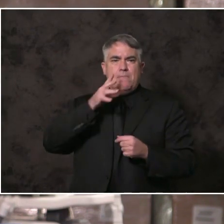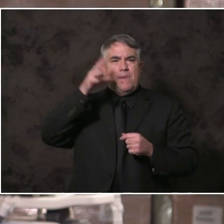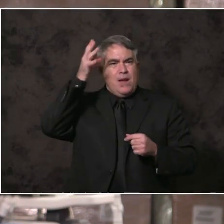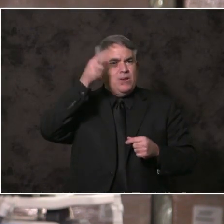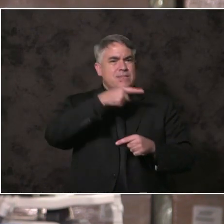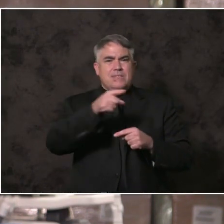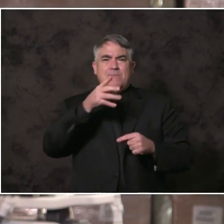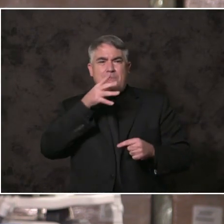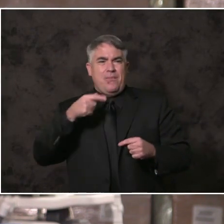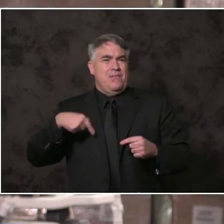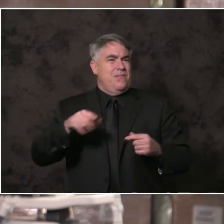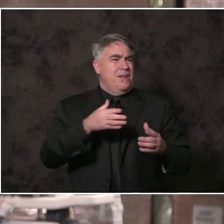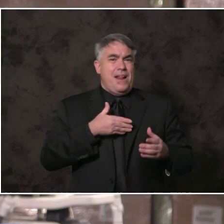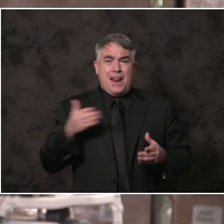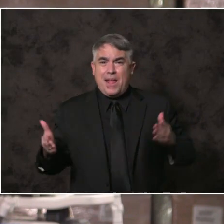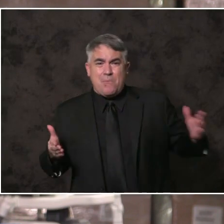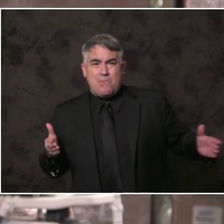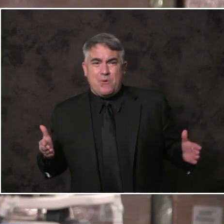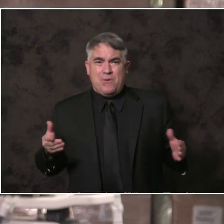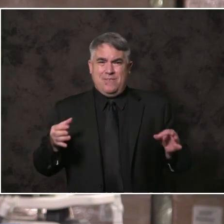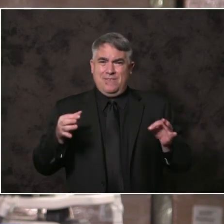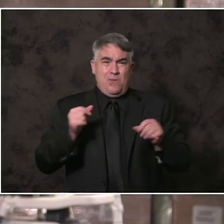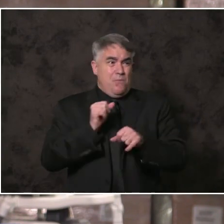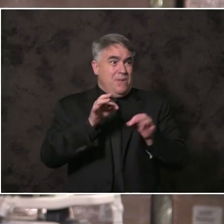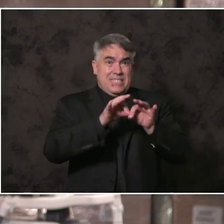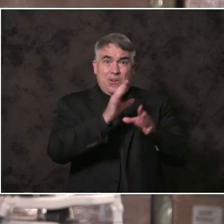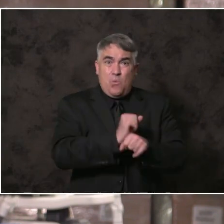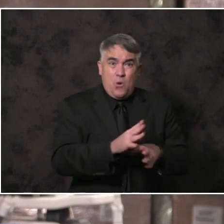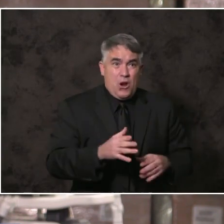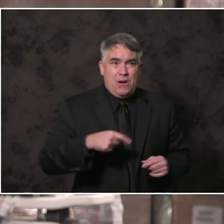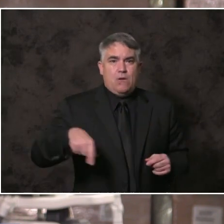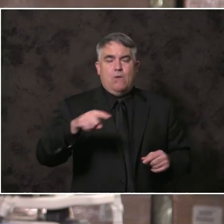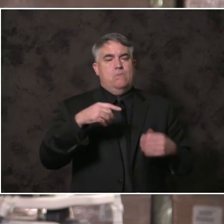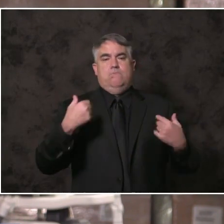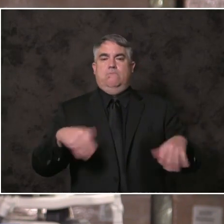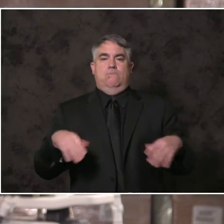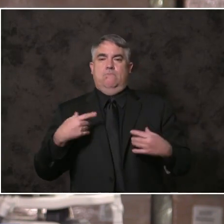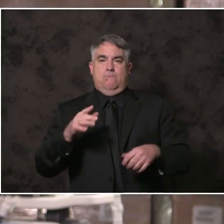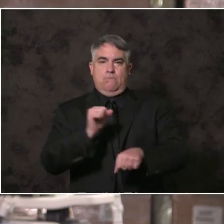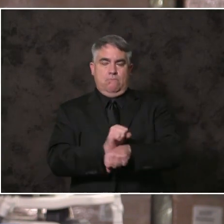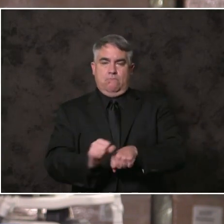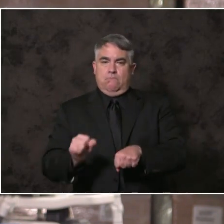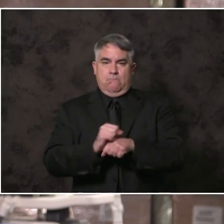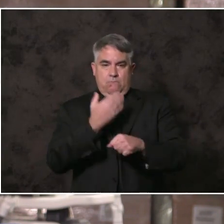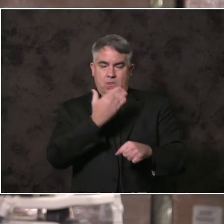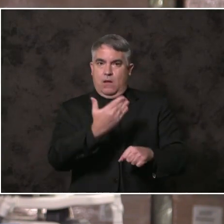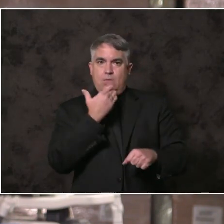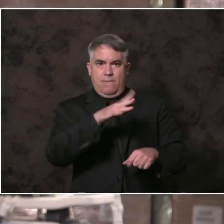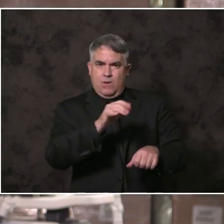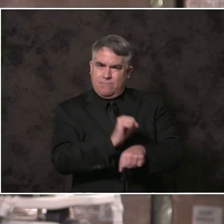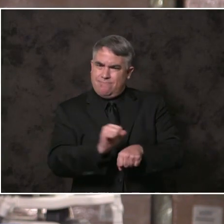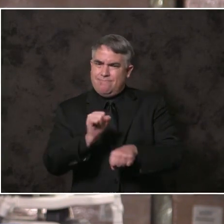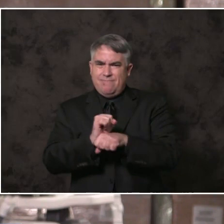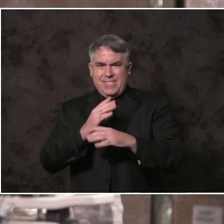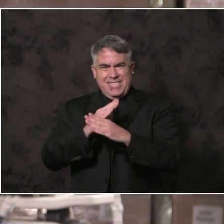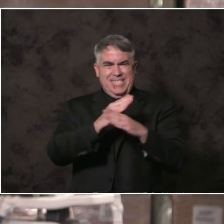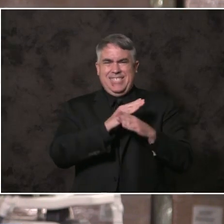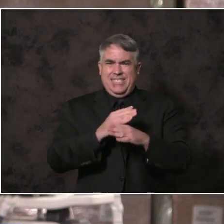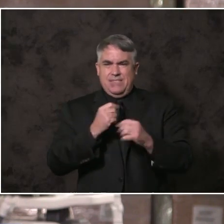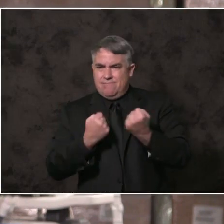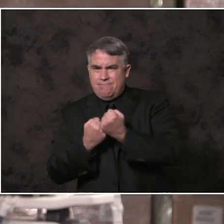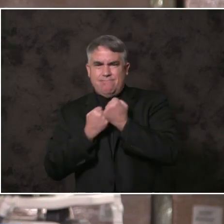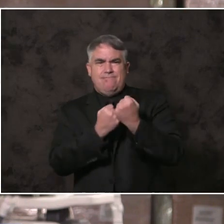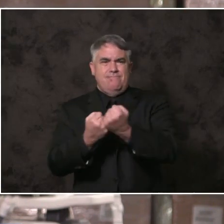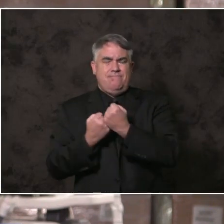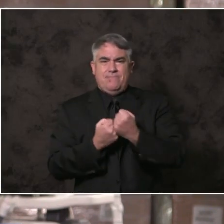essential workers. Each of you doing your part to protect each other. For over a year you did not give